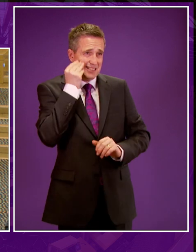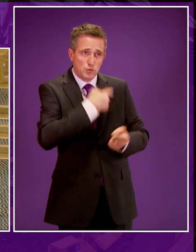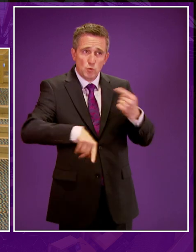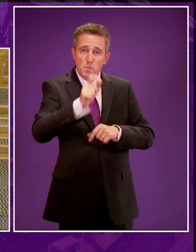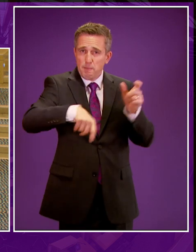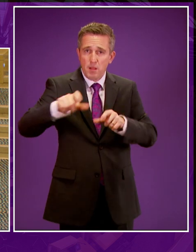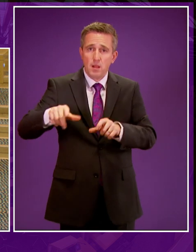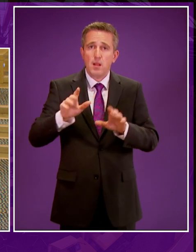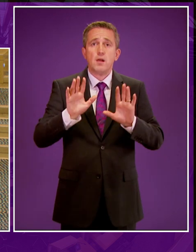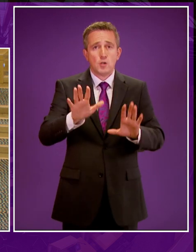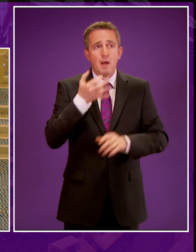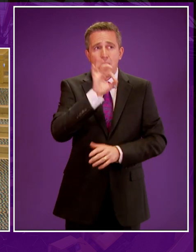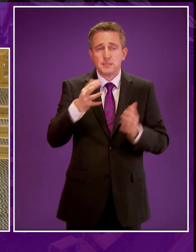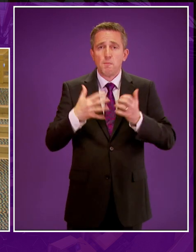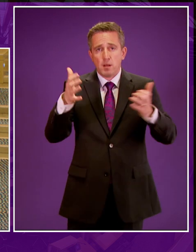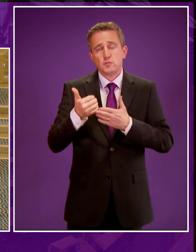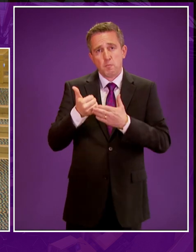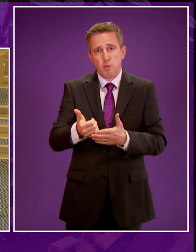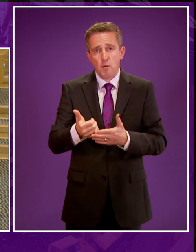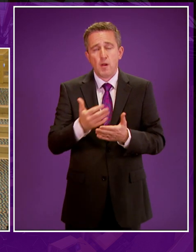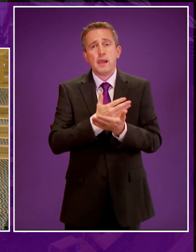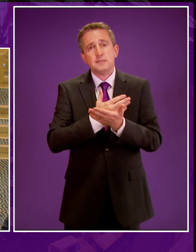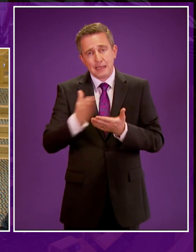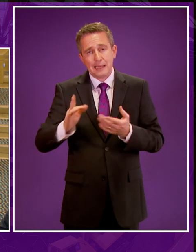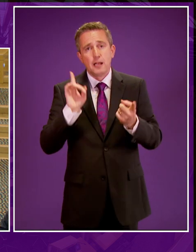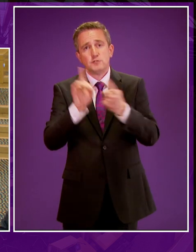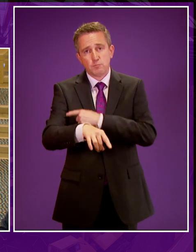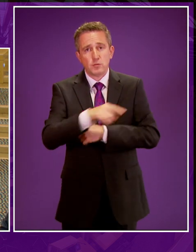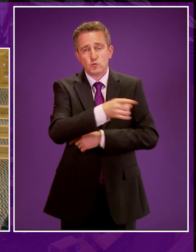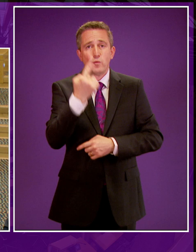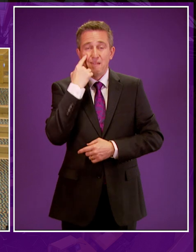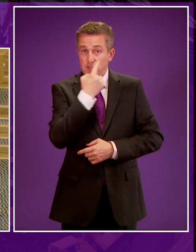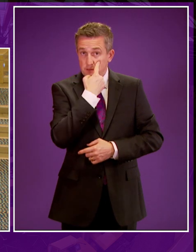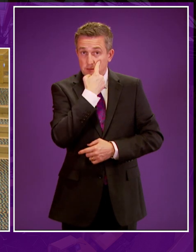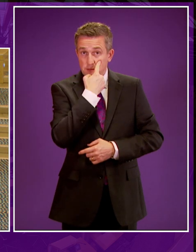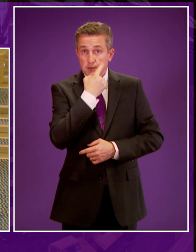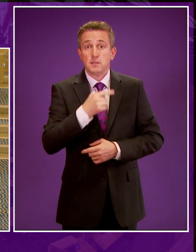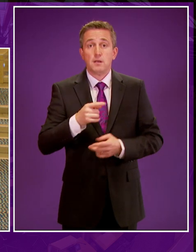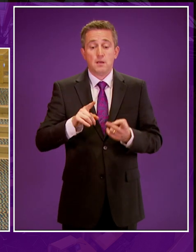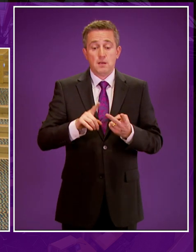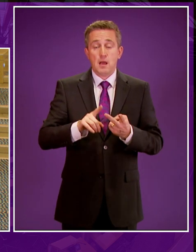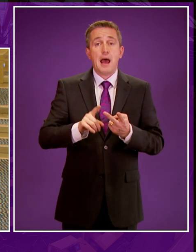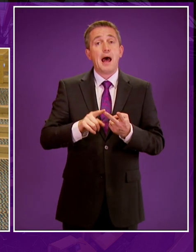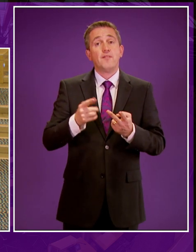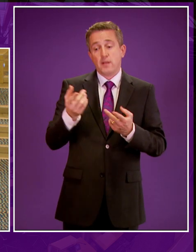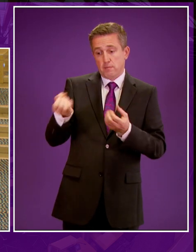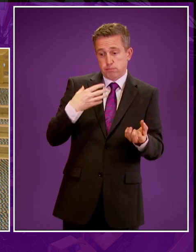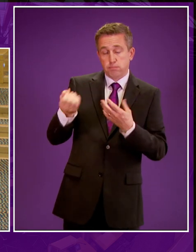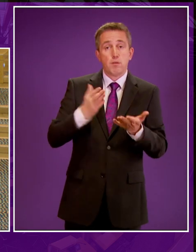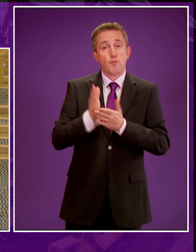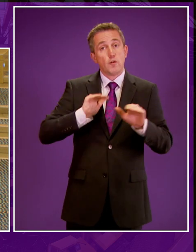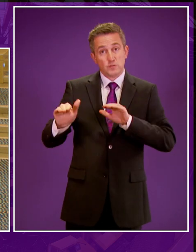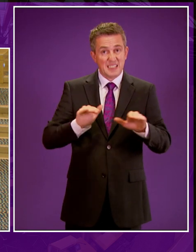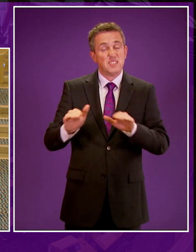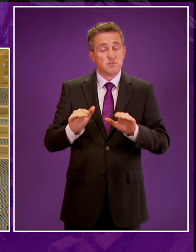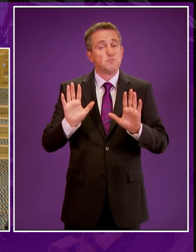we have tabled today, which I ask parliament to support, is a clear and robust response to the evidence and the views expressed through our consultation. Presiding